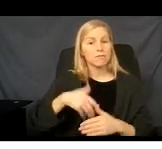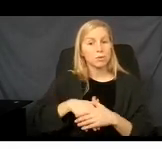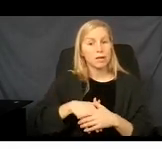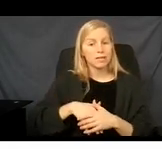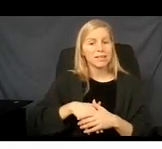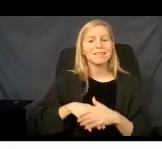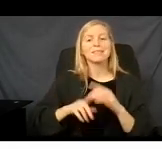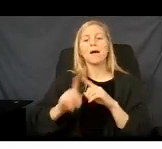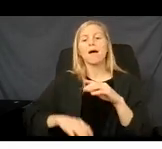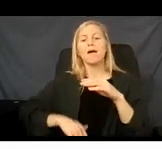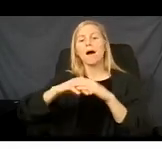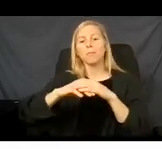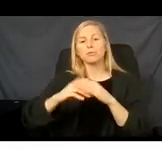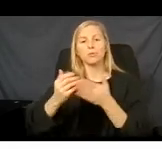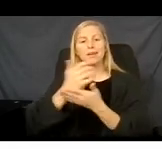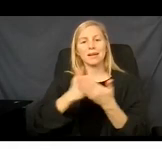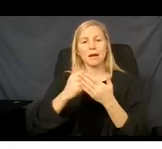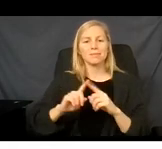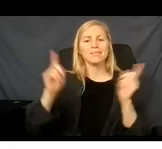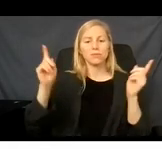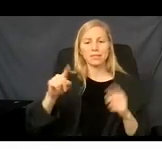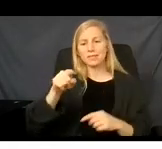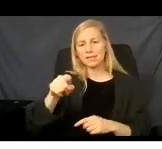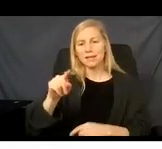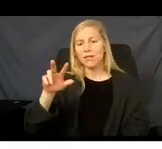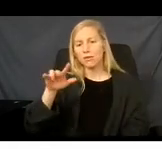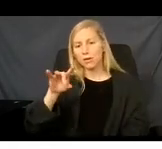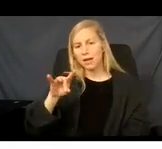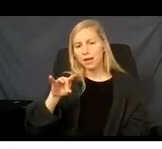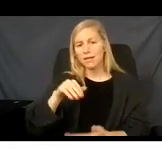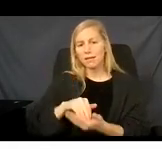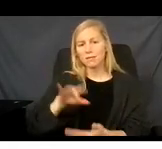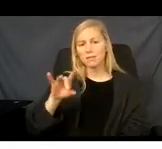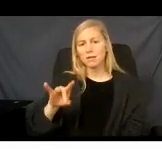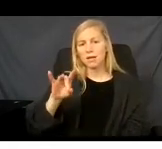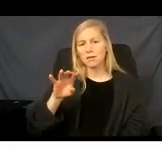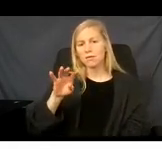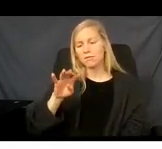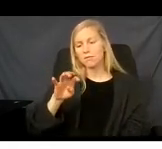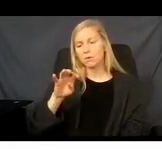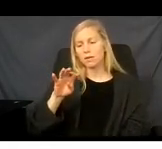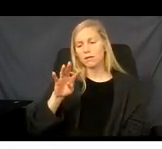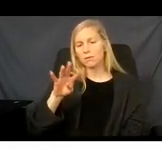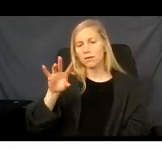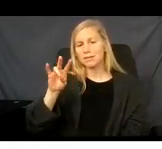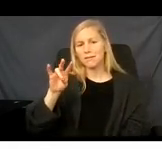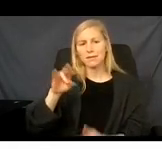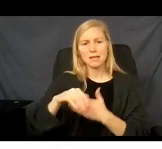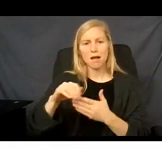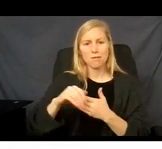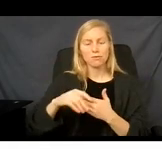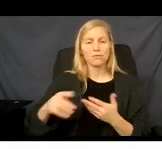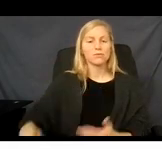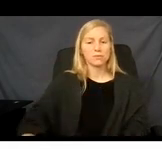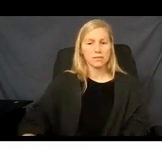to the income amount of $38,347. We should have been